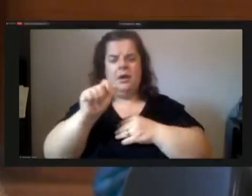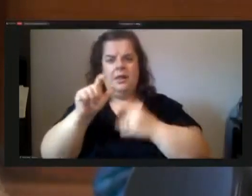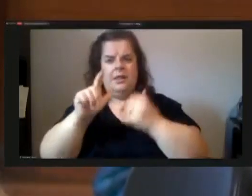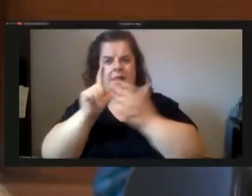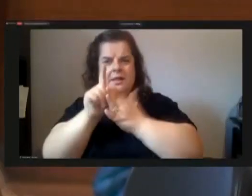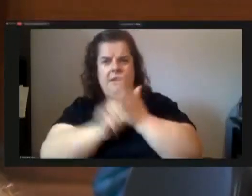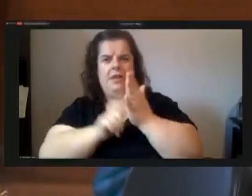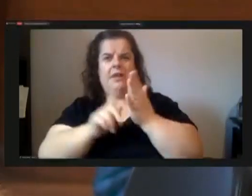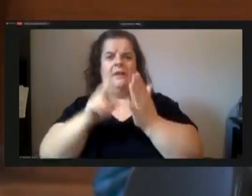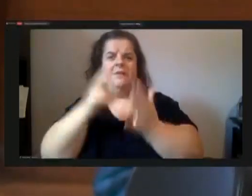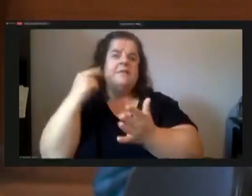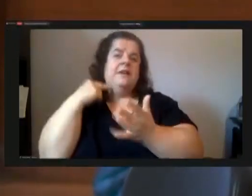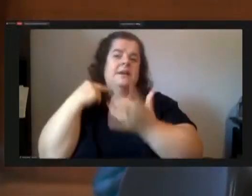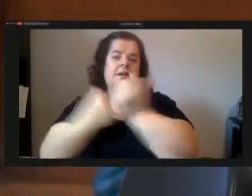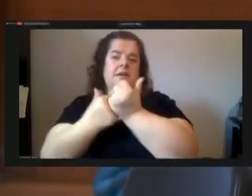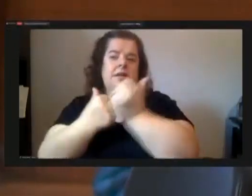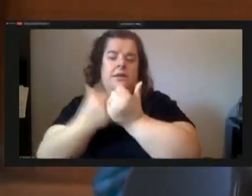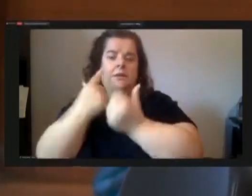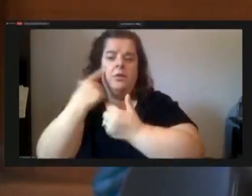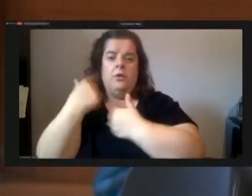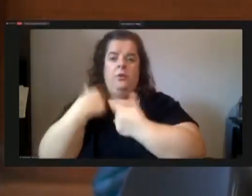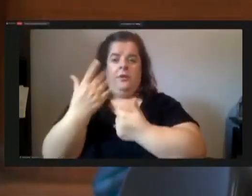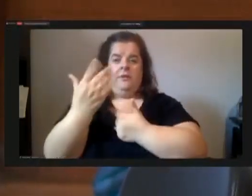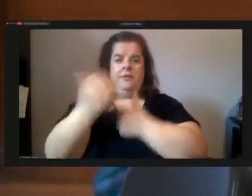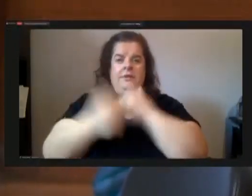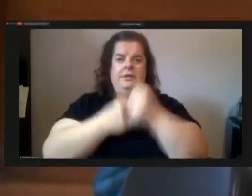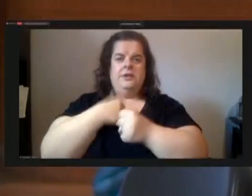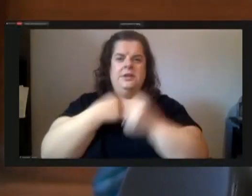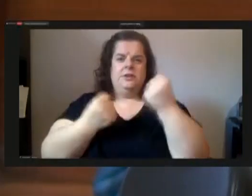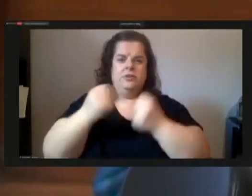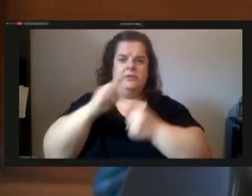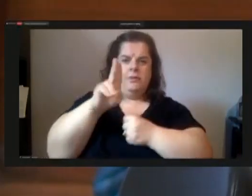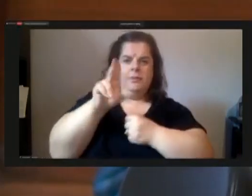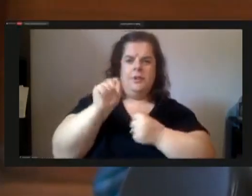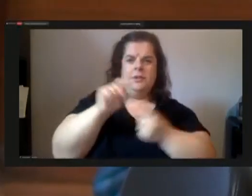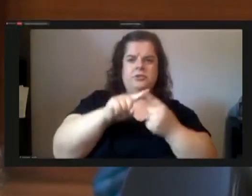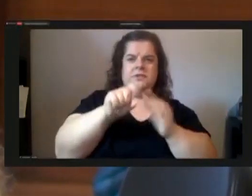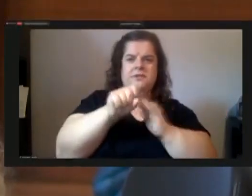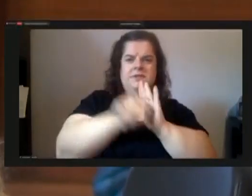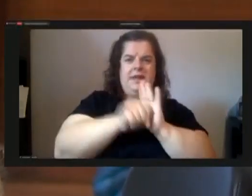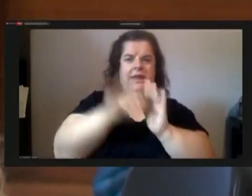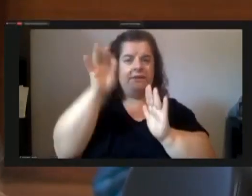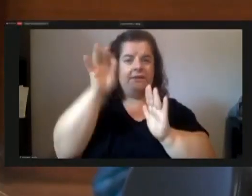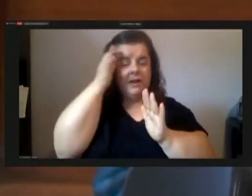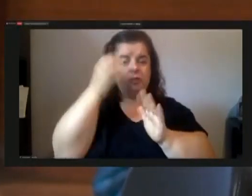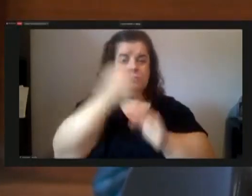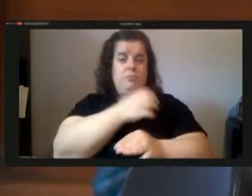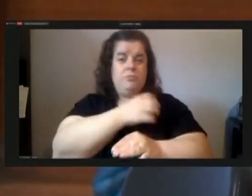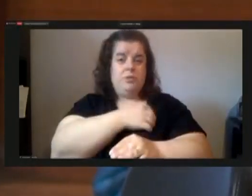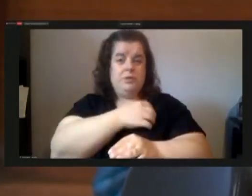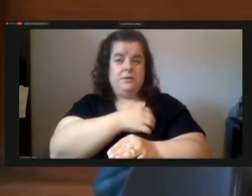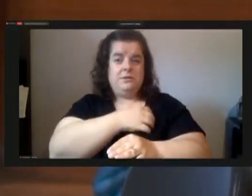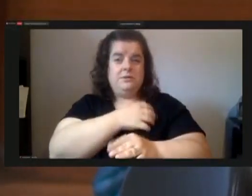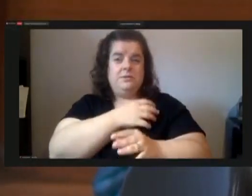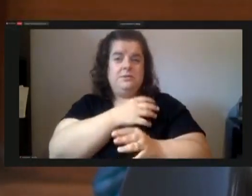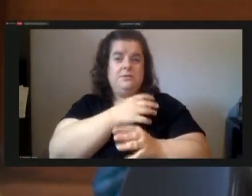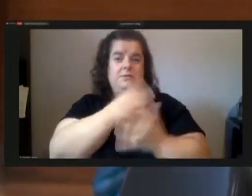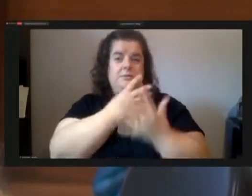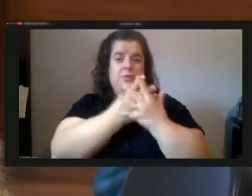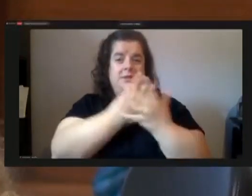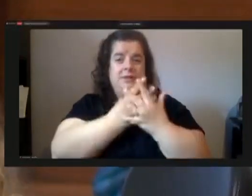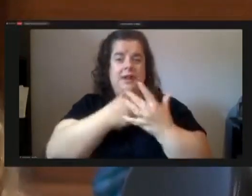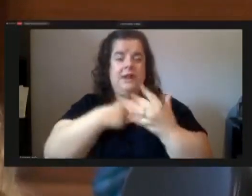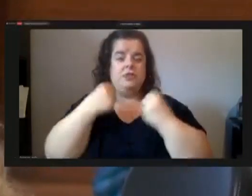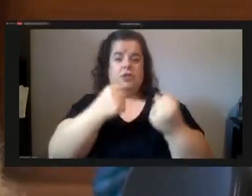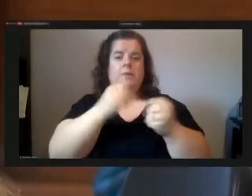that and rather for 15 years i drove a big bus to the state and federal prisons i drove the loved ones that was my cargo i went